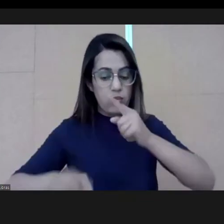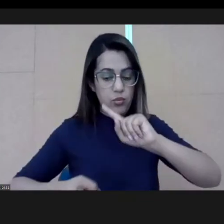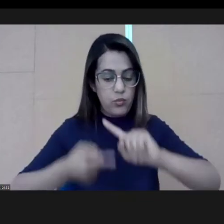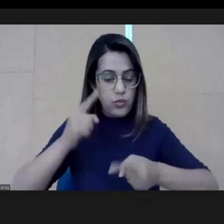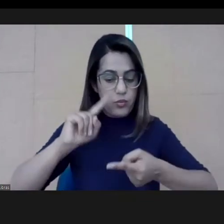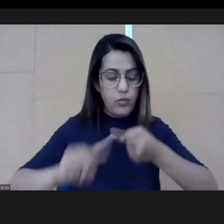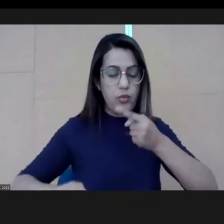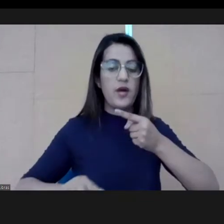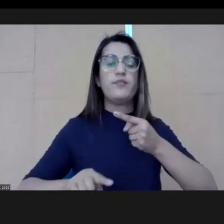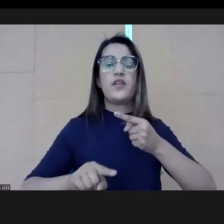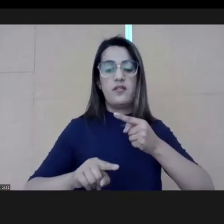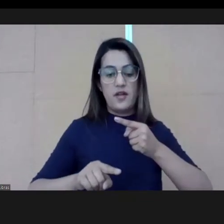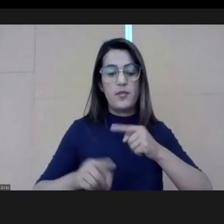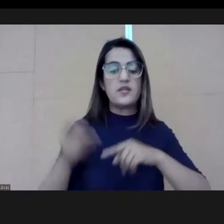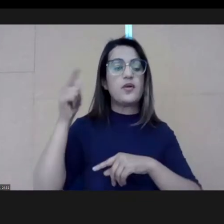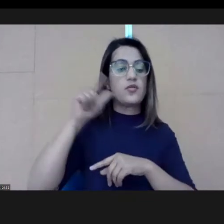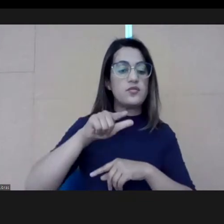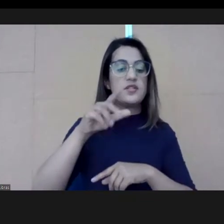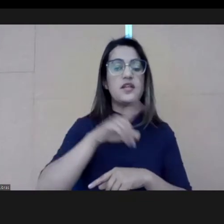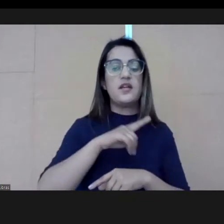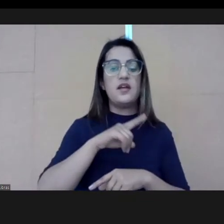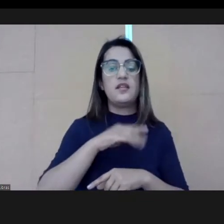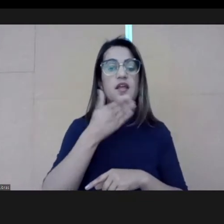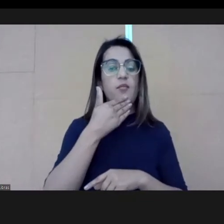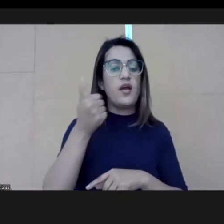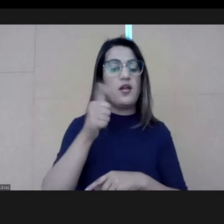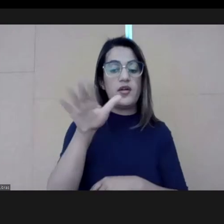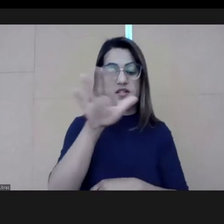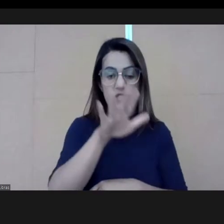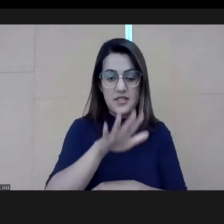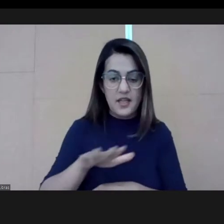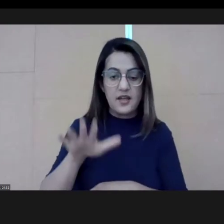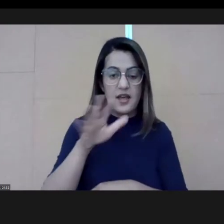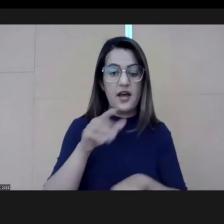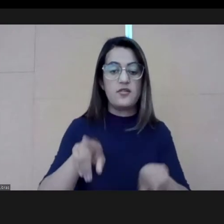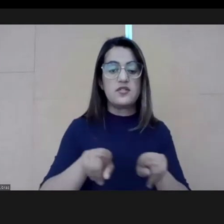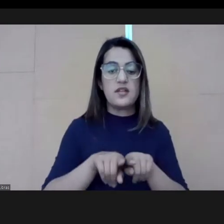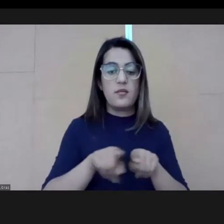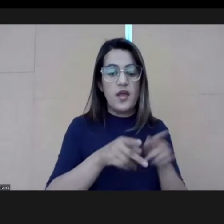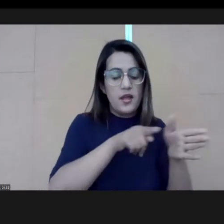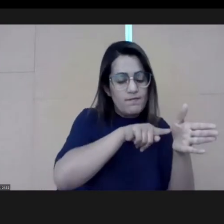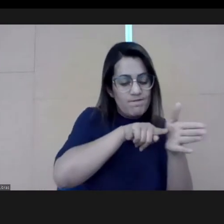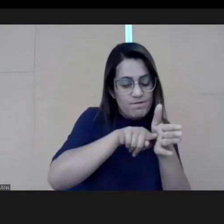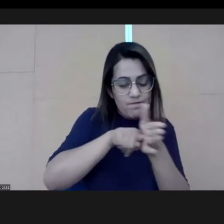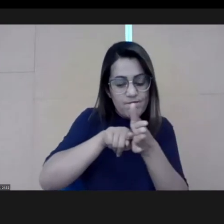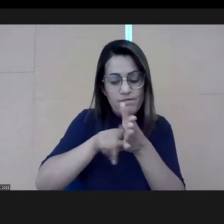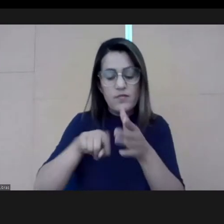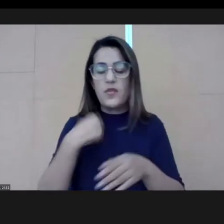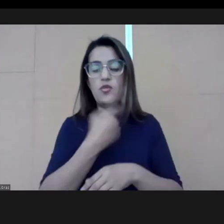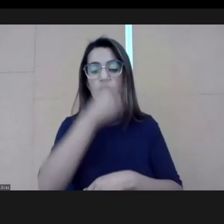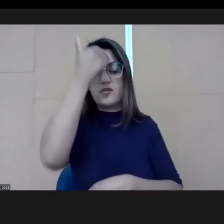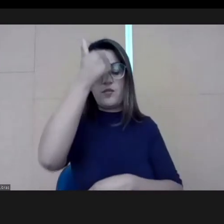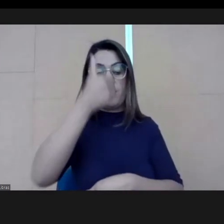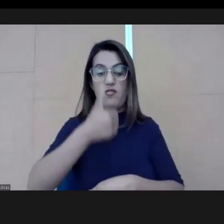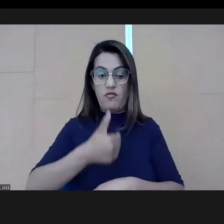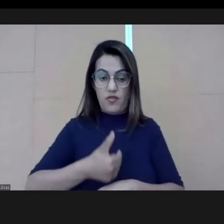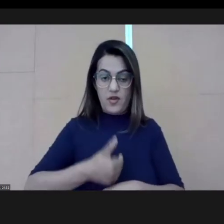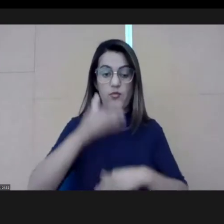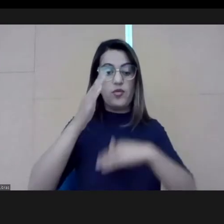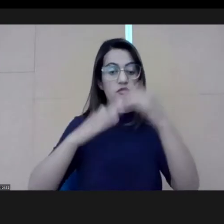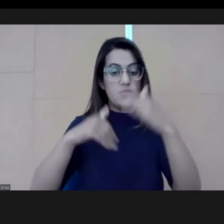tools, of the analytics. So, we can have better scenarios, better diagnostics,